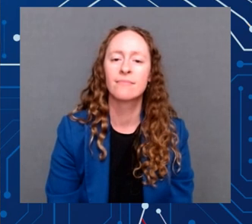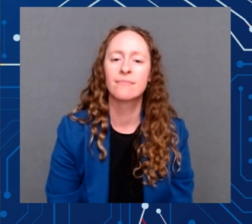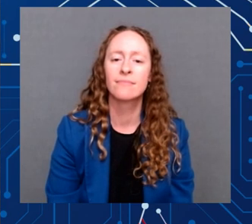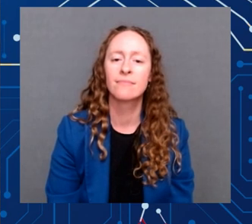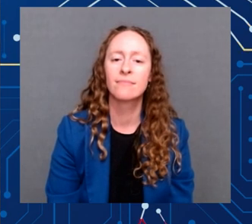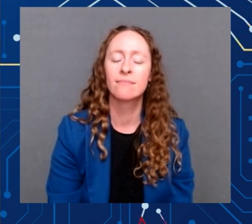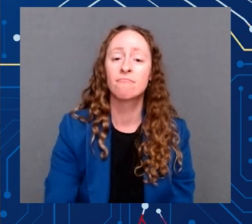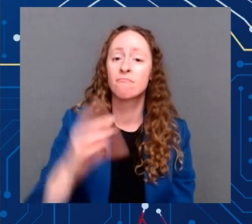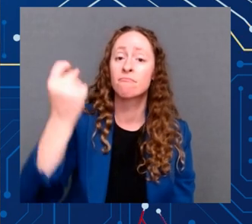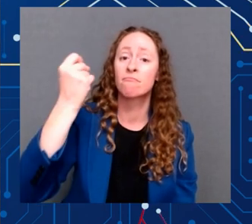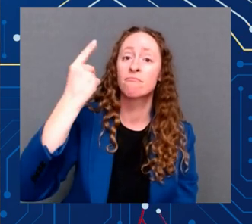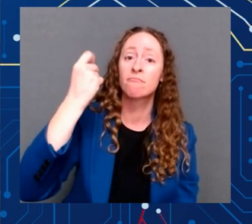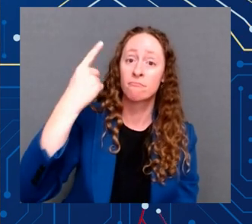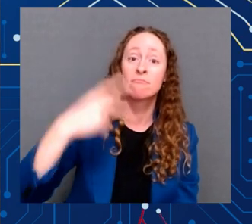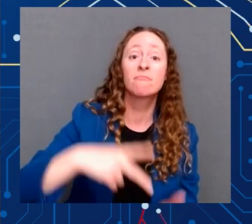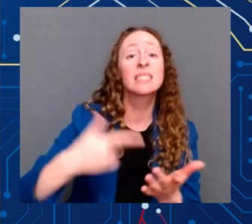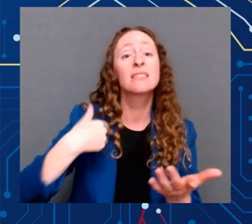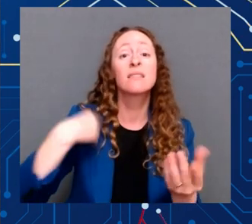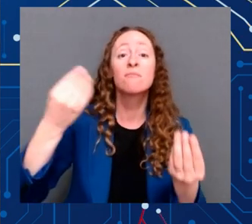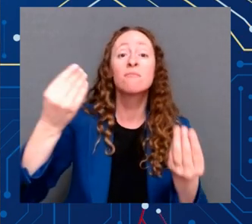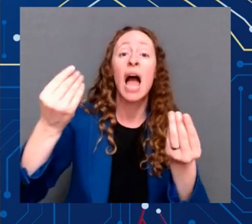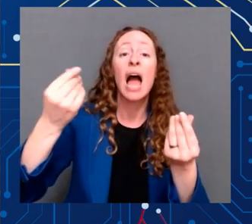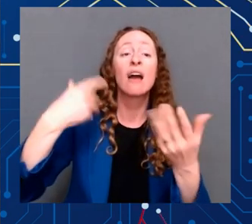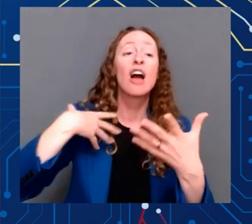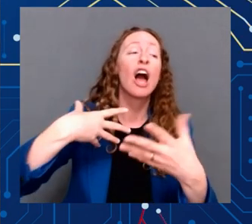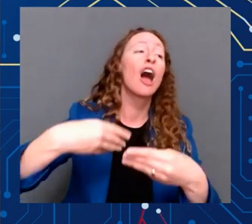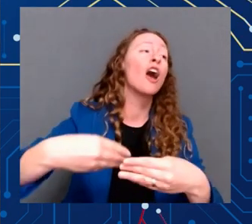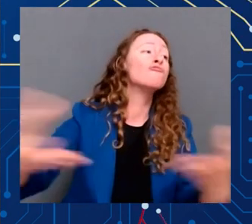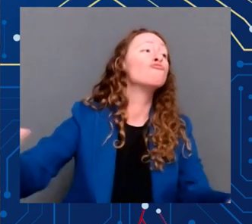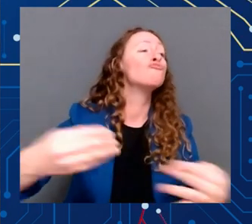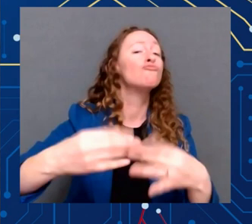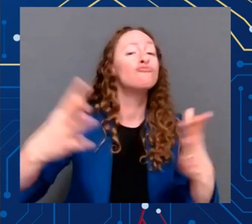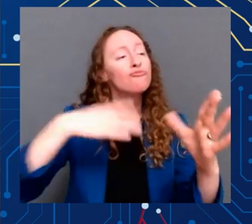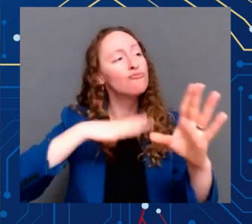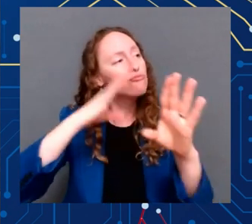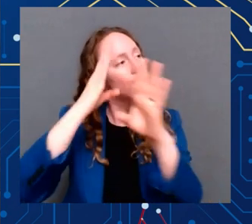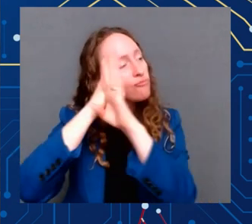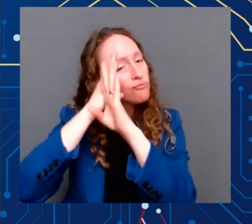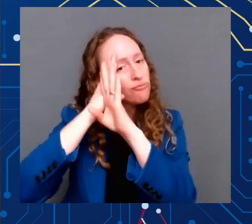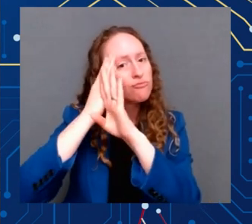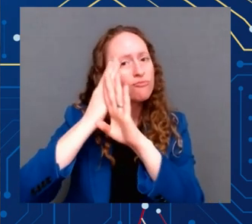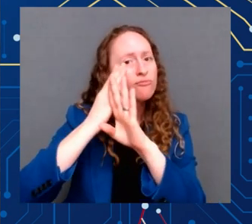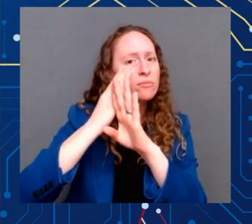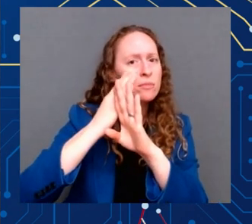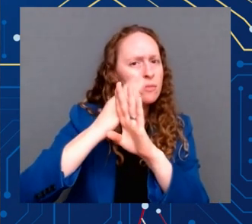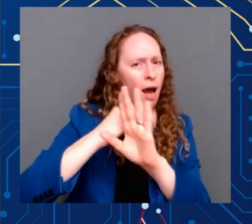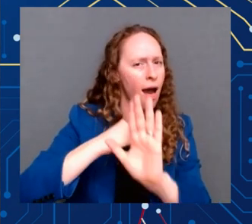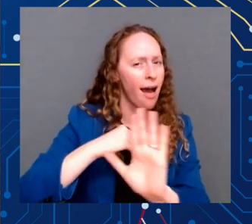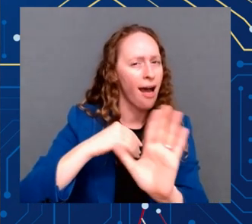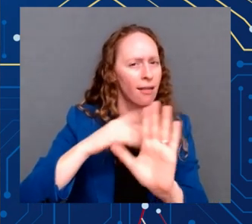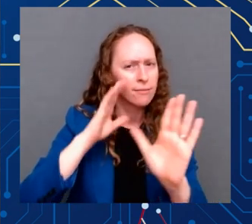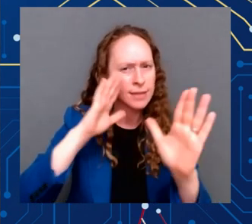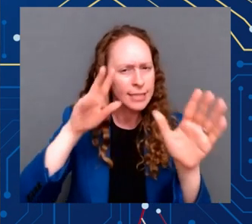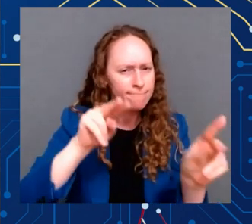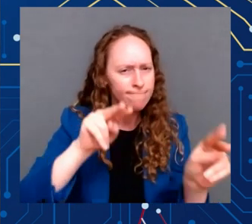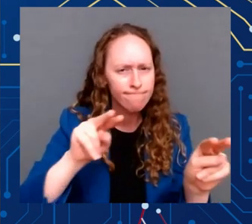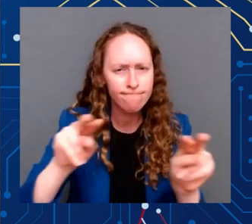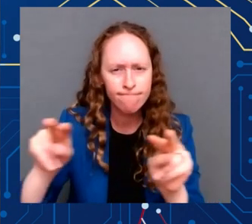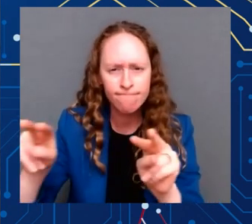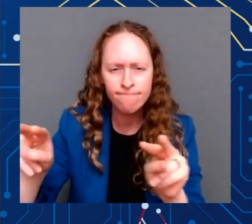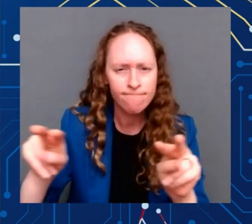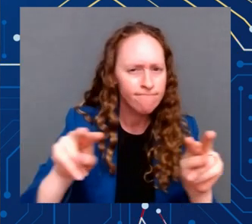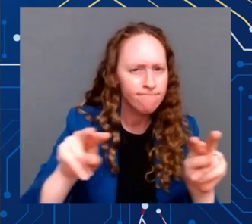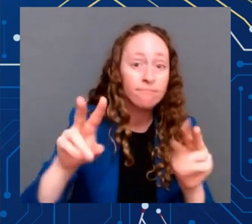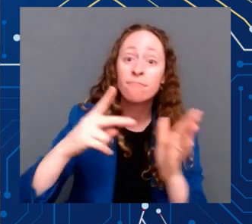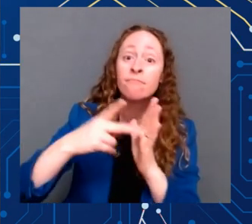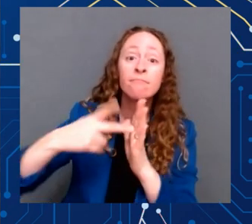the guardrails that will protect taxpayers' dollars. It means making sure that companies partner with community colleges and the technical schools to